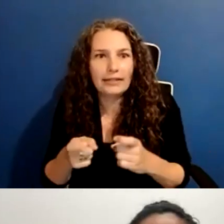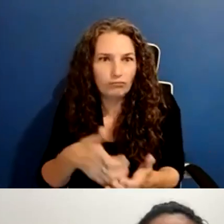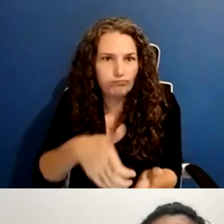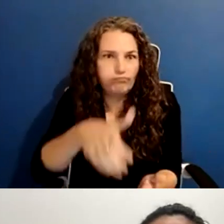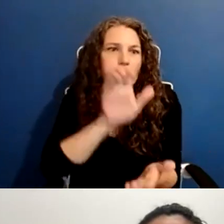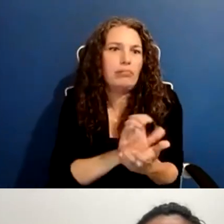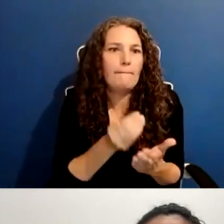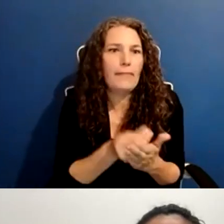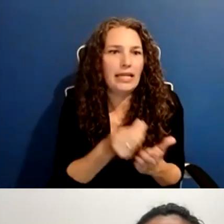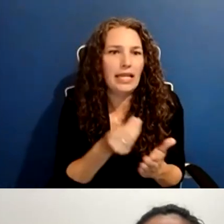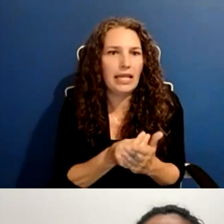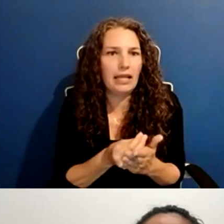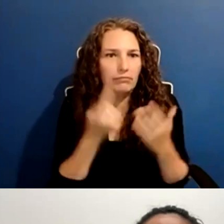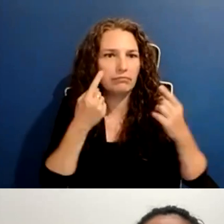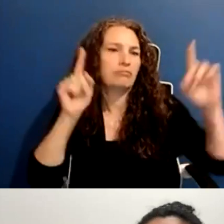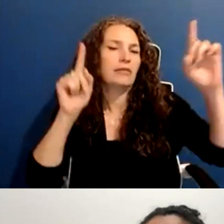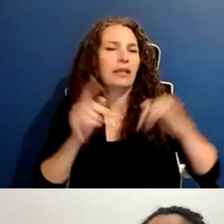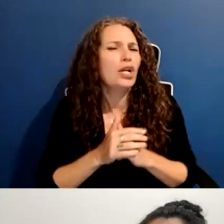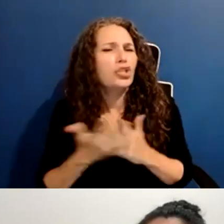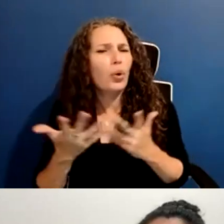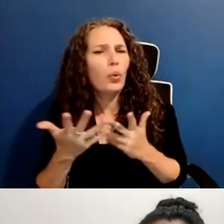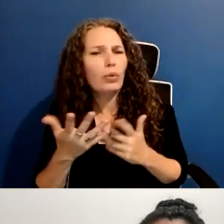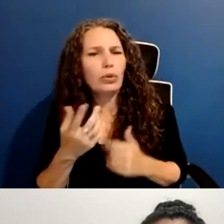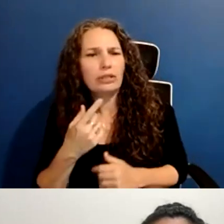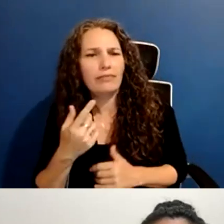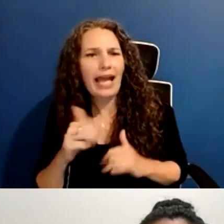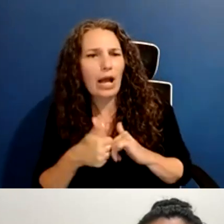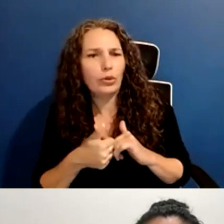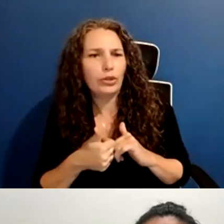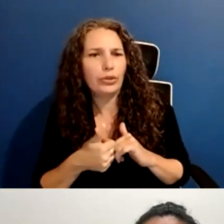application materials to signal that we would make a good bet?